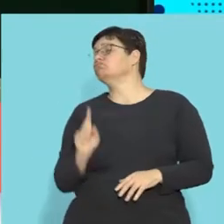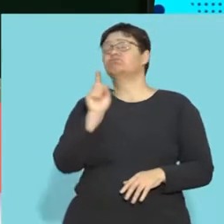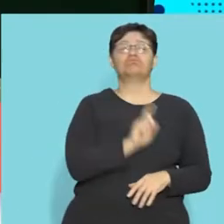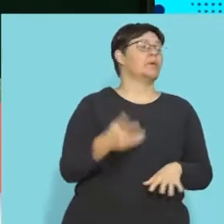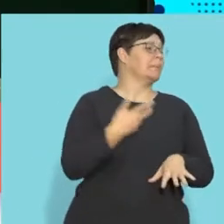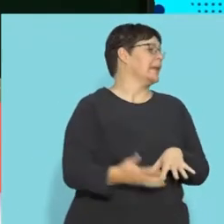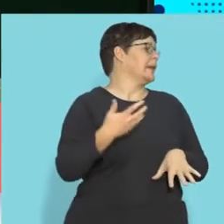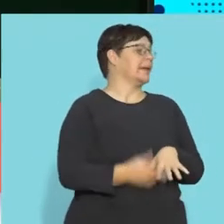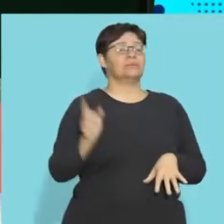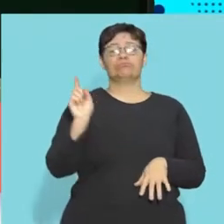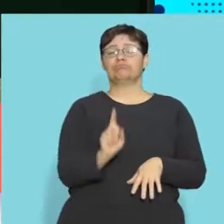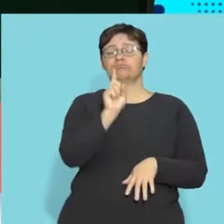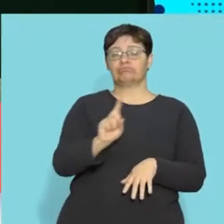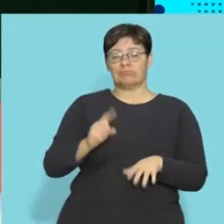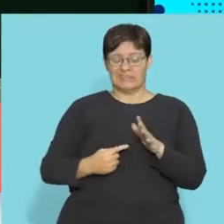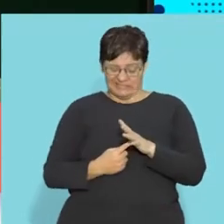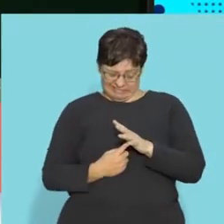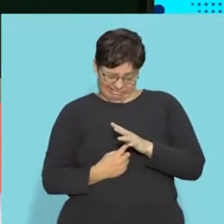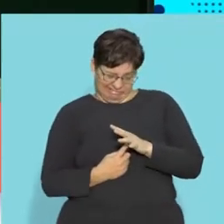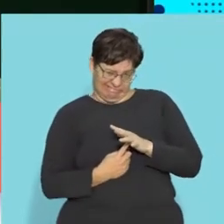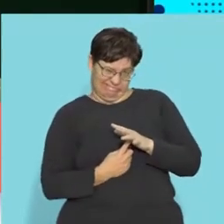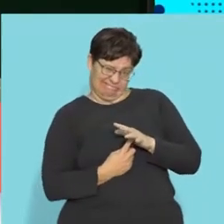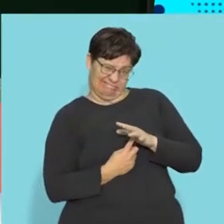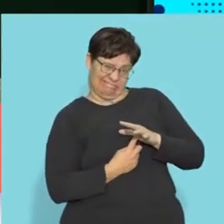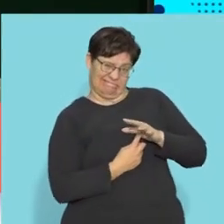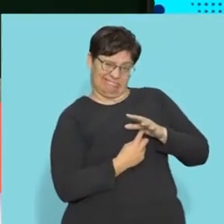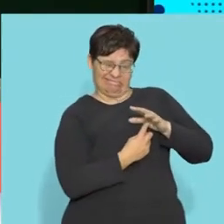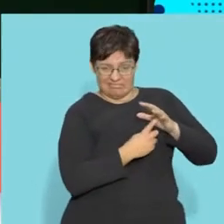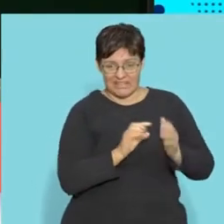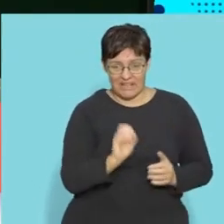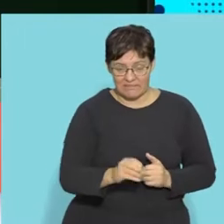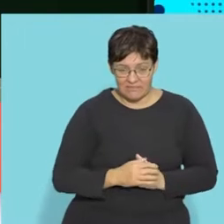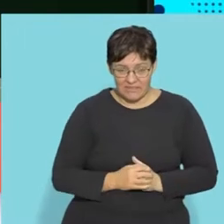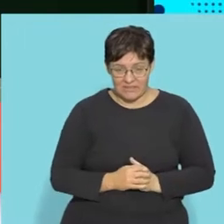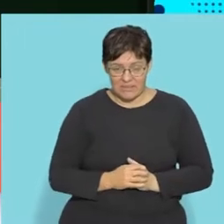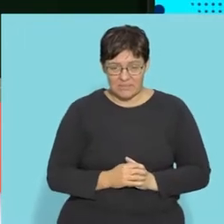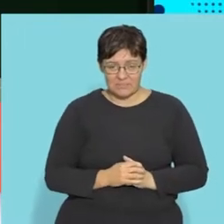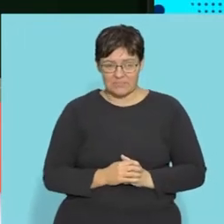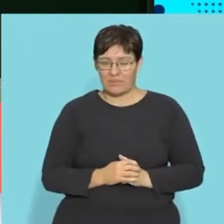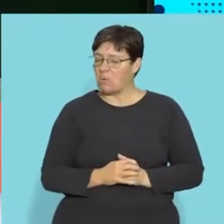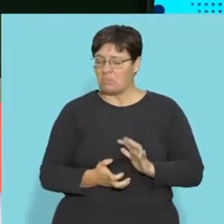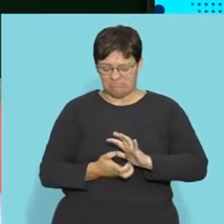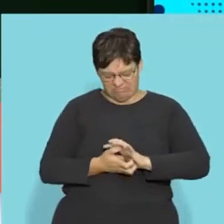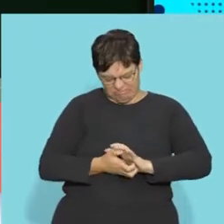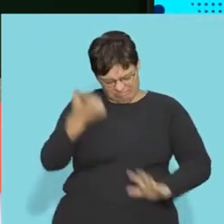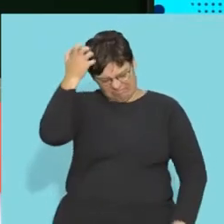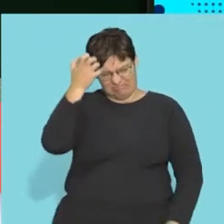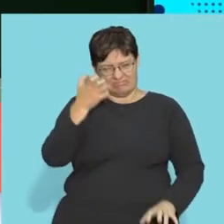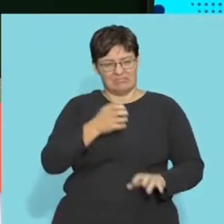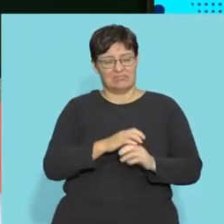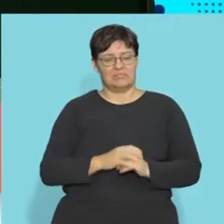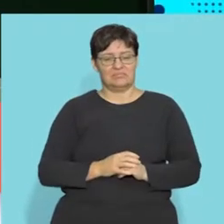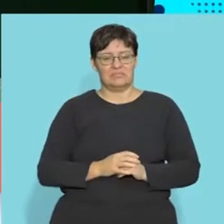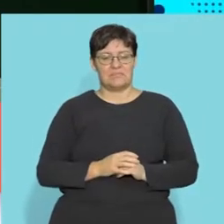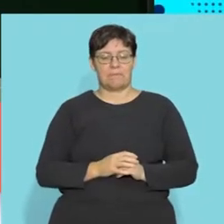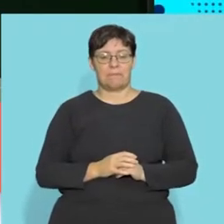of anything and this piece of glass is coming deeper and deeper into your tissues, right, making damage everywhere it